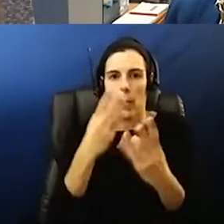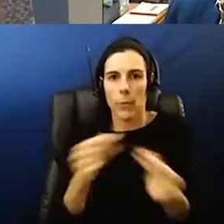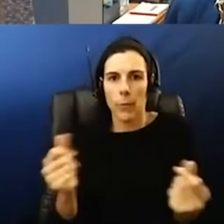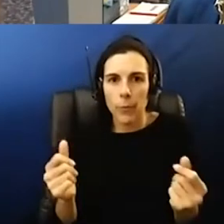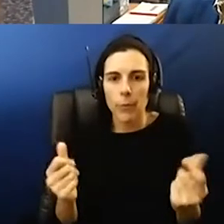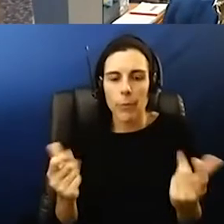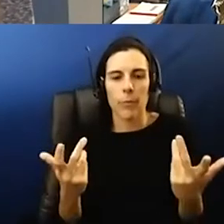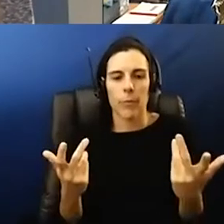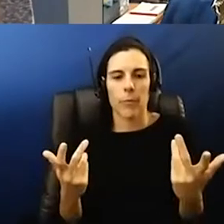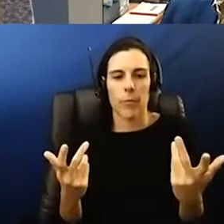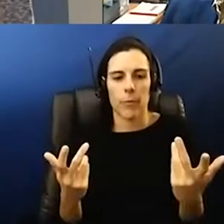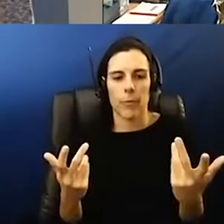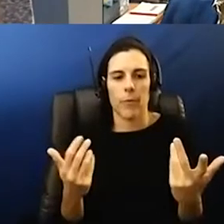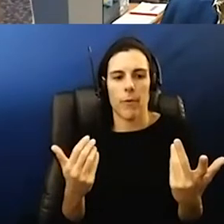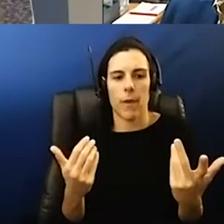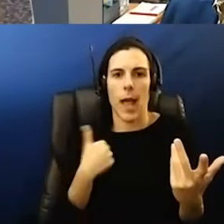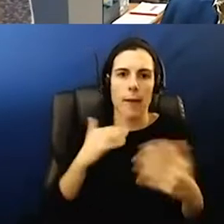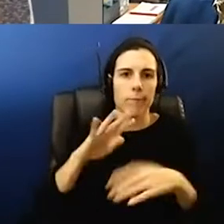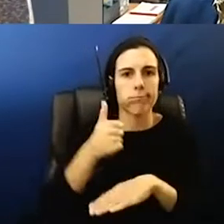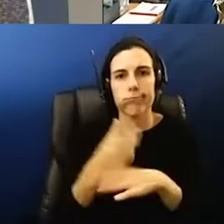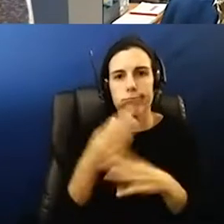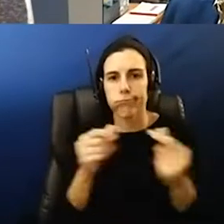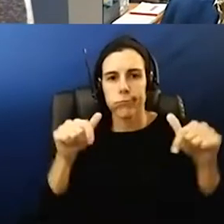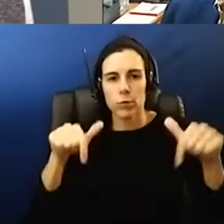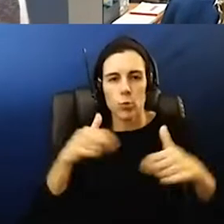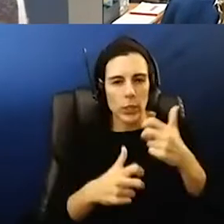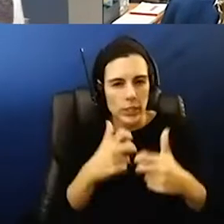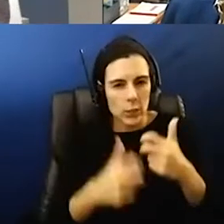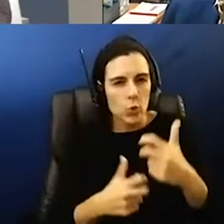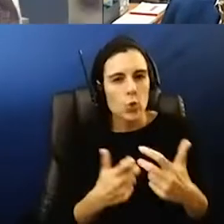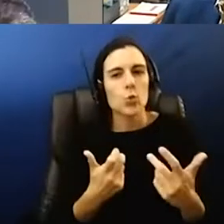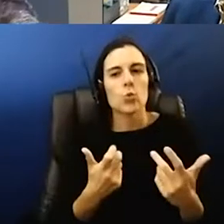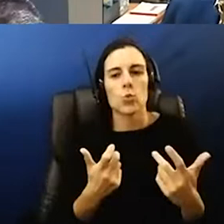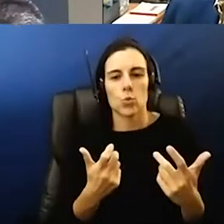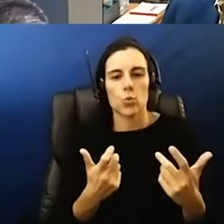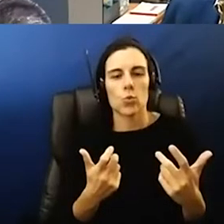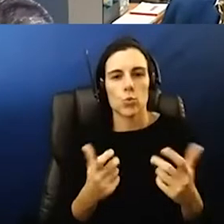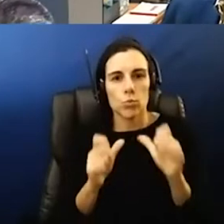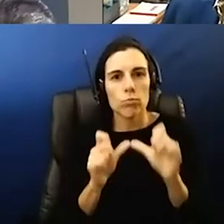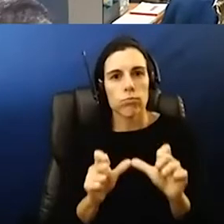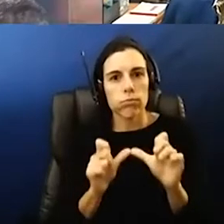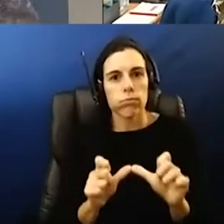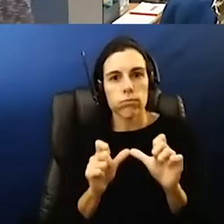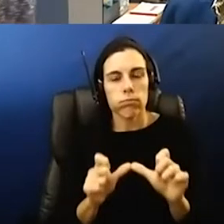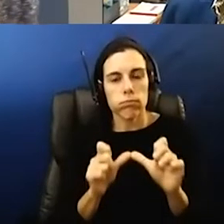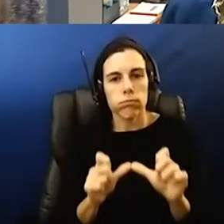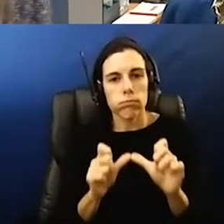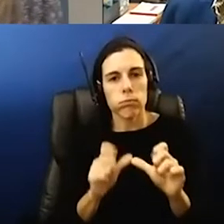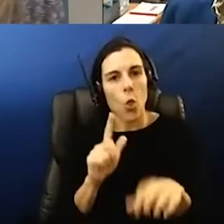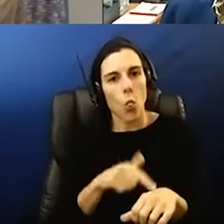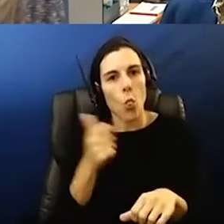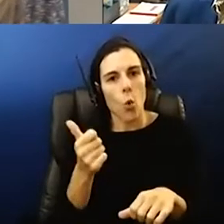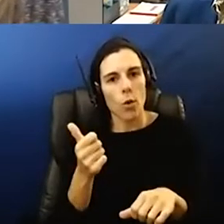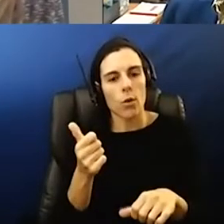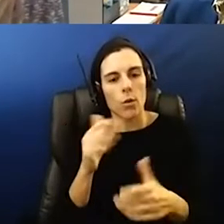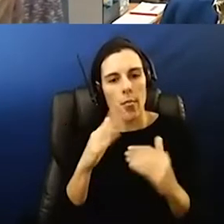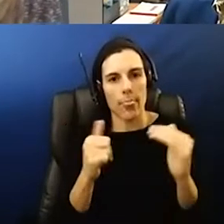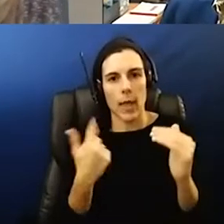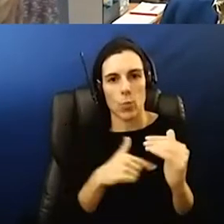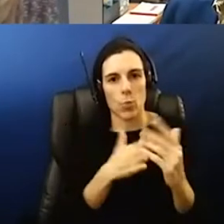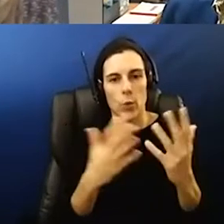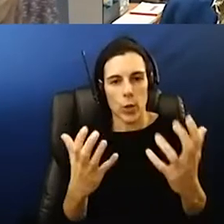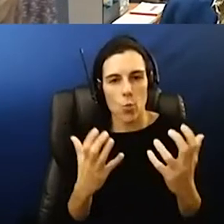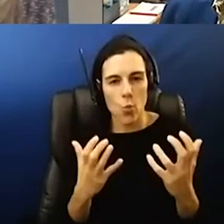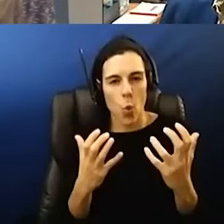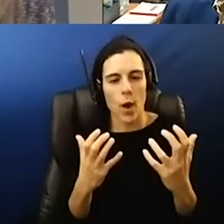a solution to these issues so yes it's it's it's going on longer than any of us had wanted it to but you know